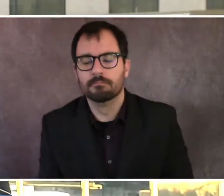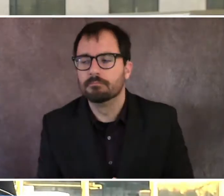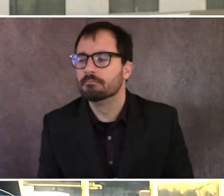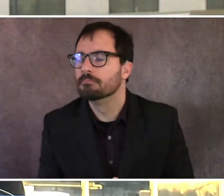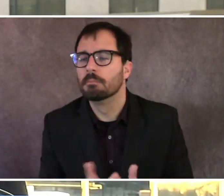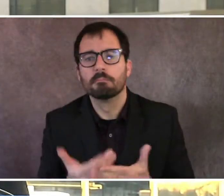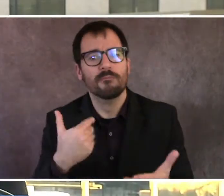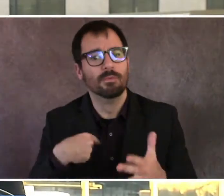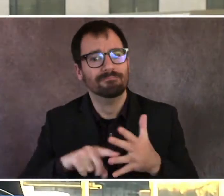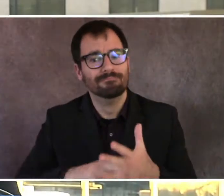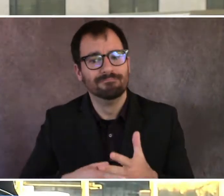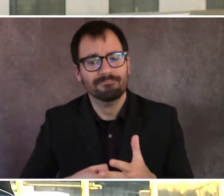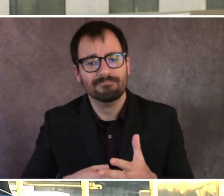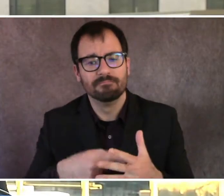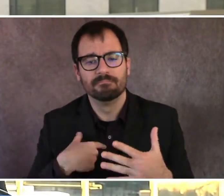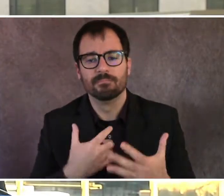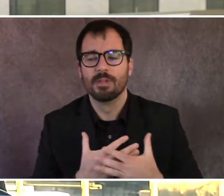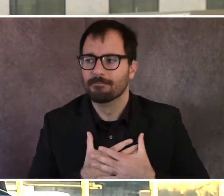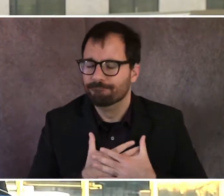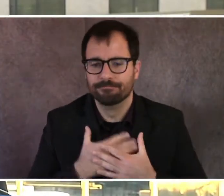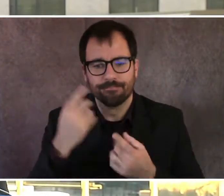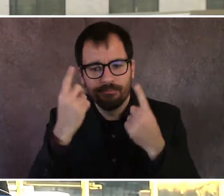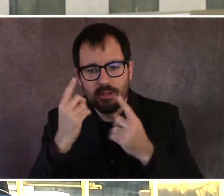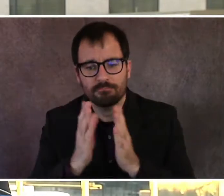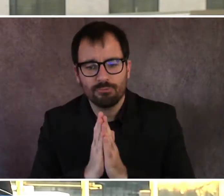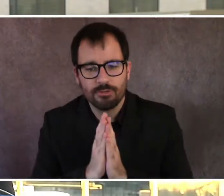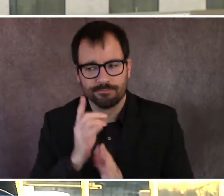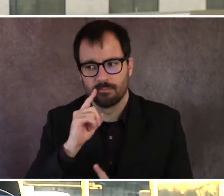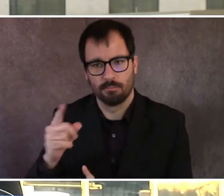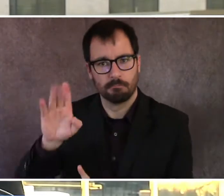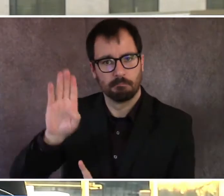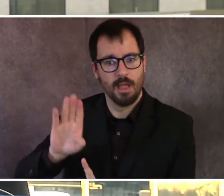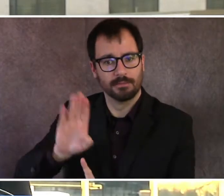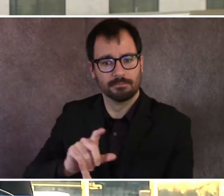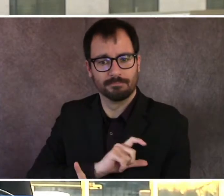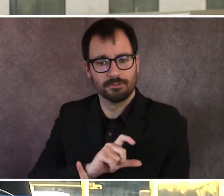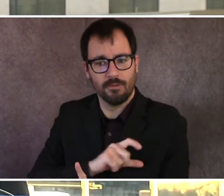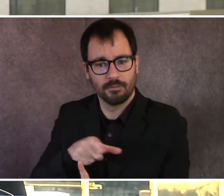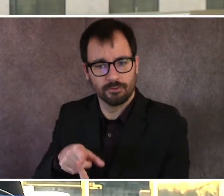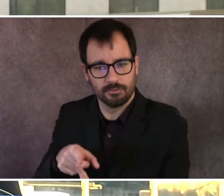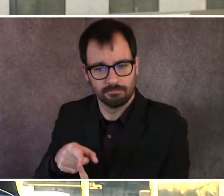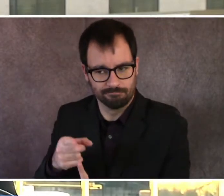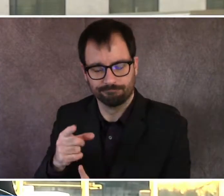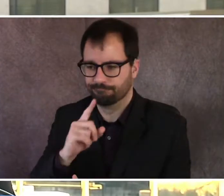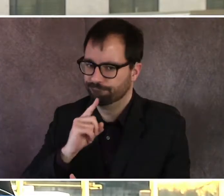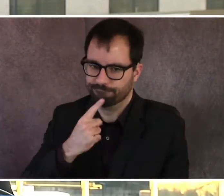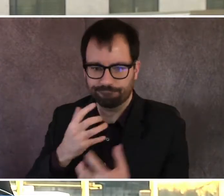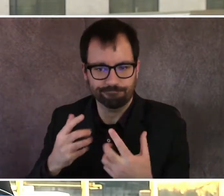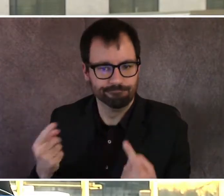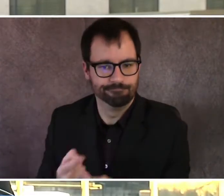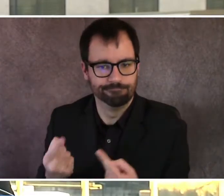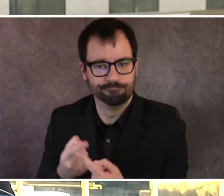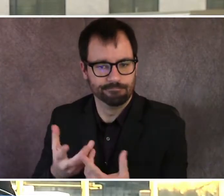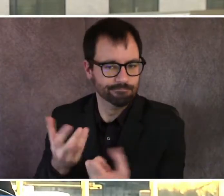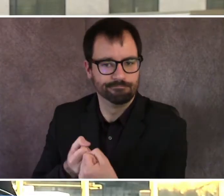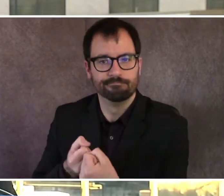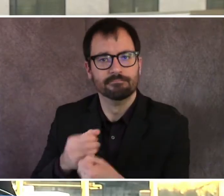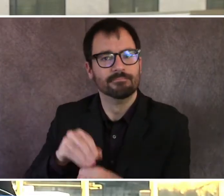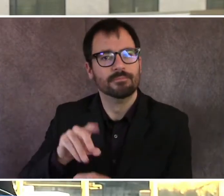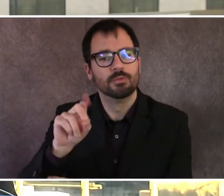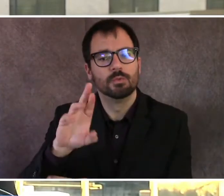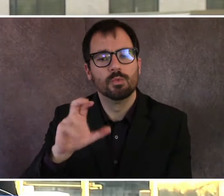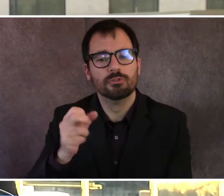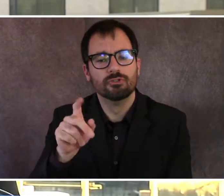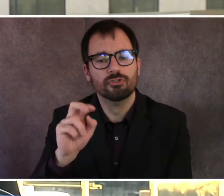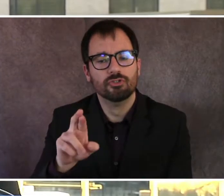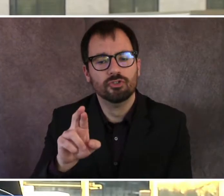and prayers for a Boston police officer this morning who was seriously injured in a crash in Dorchester. Myself and Commissioner Gross